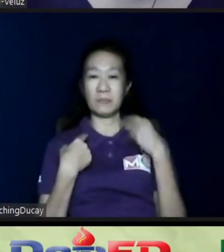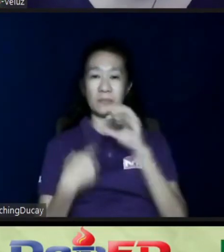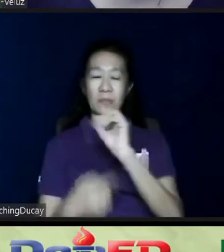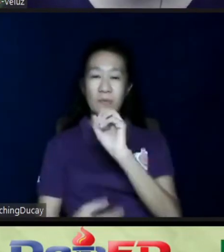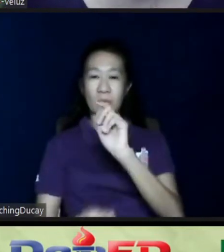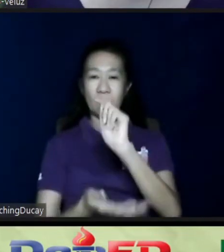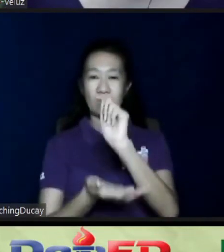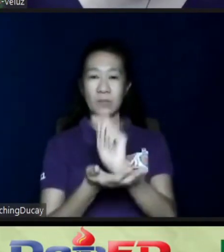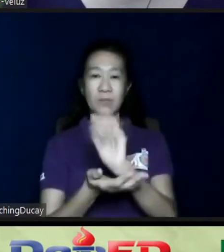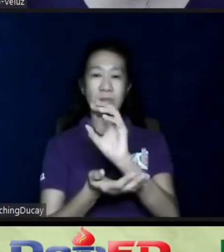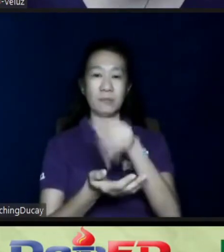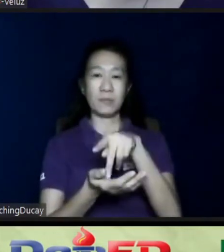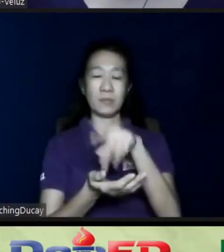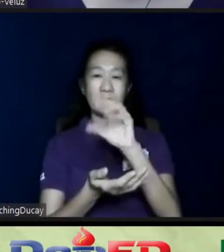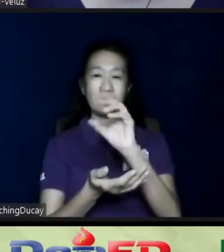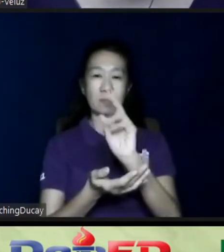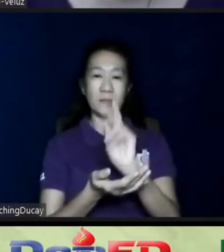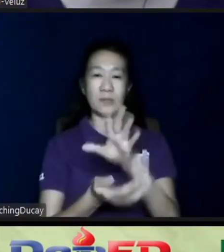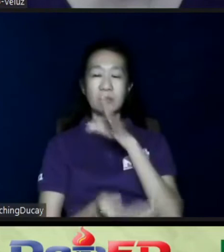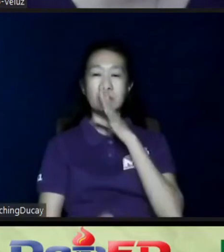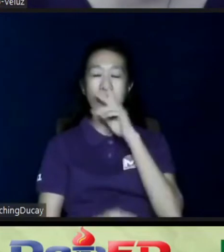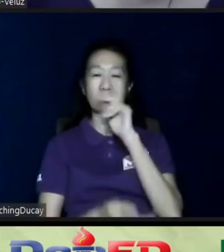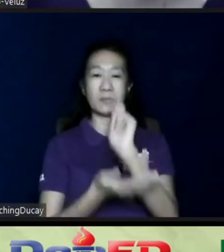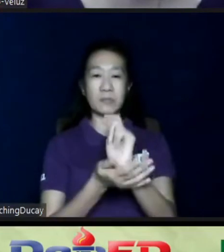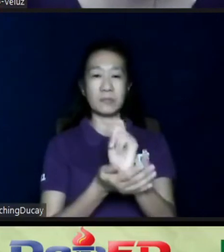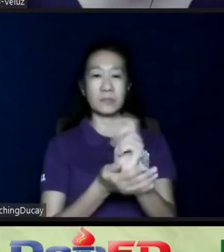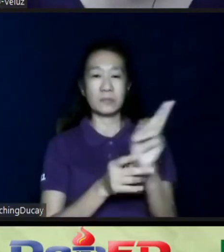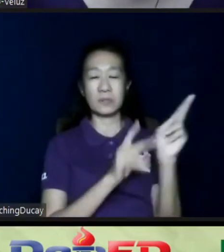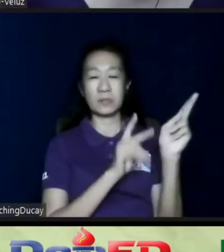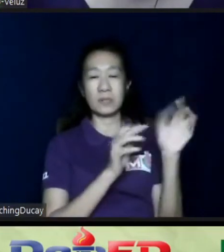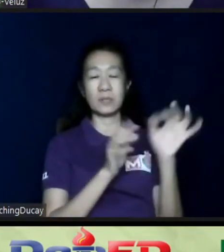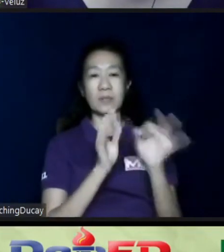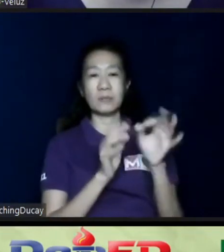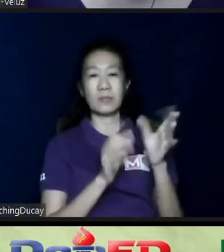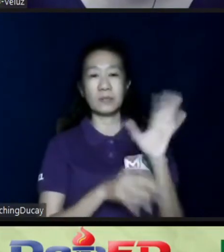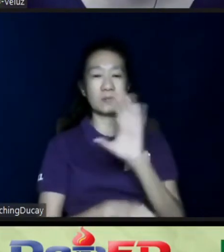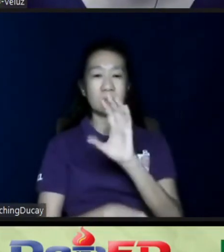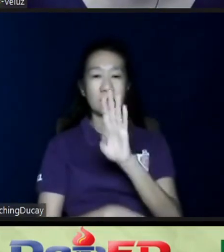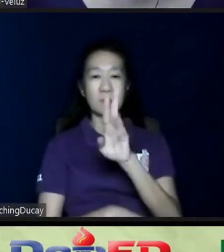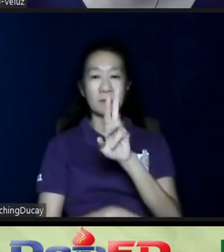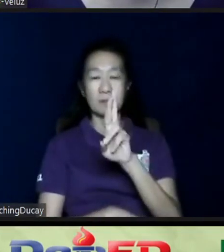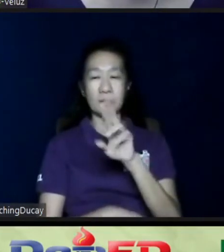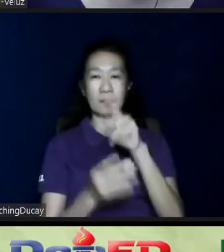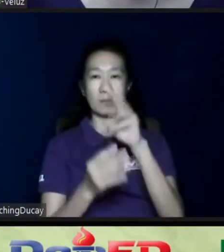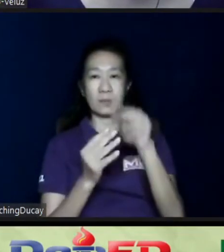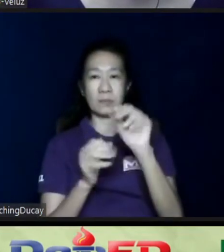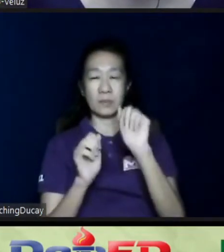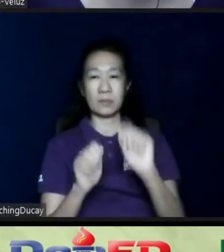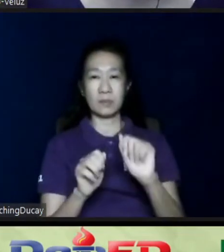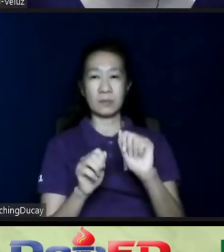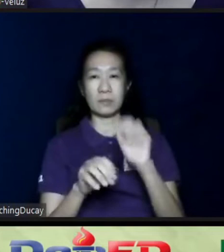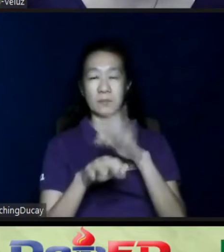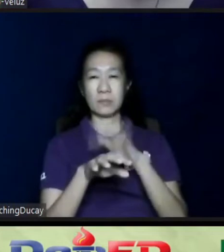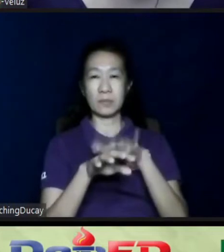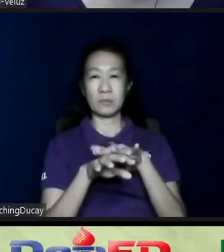PT, at speech therapist na nandoon. So, if nandoon na po yung CBR programs, maaari pong itap yun